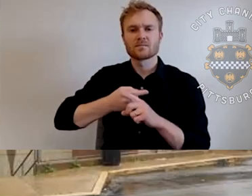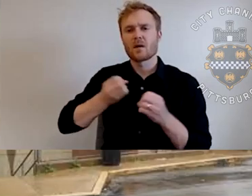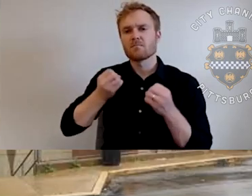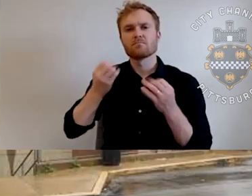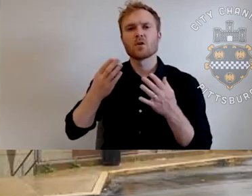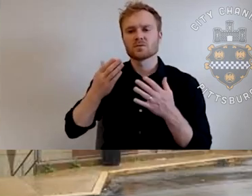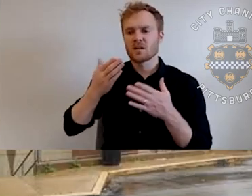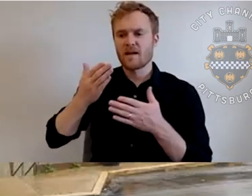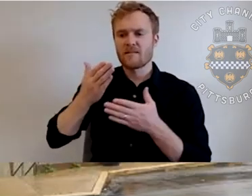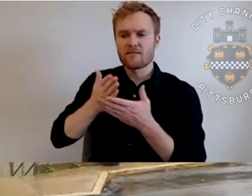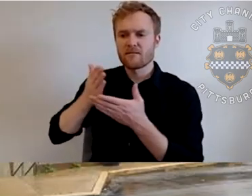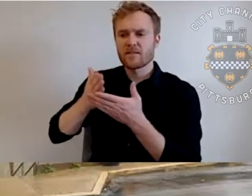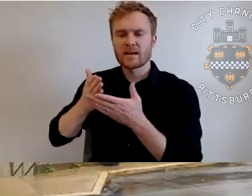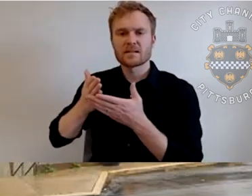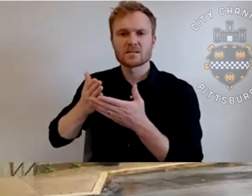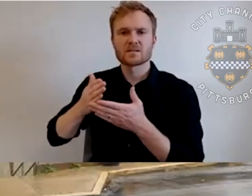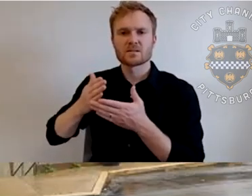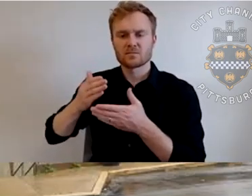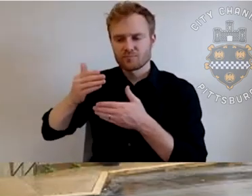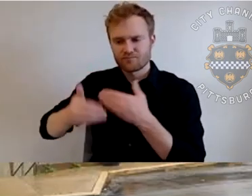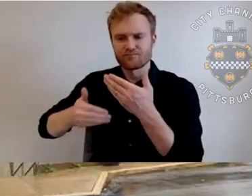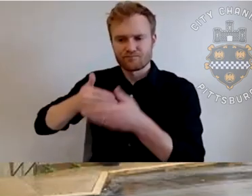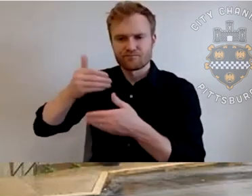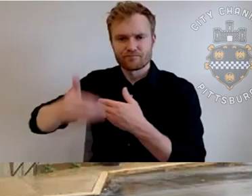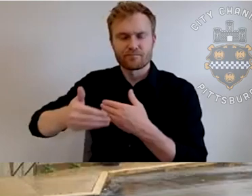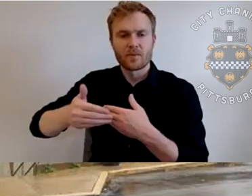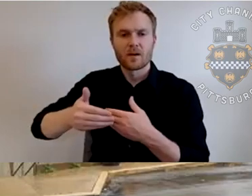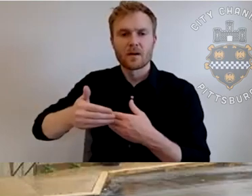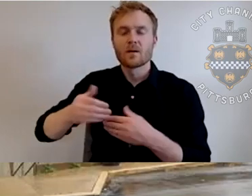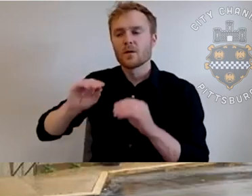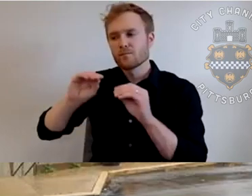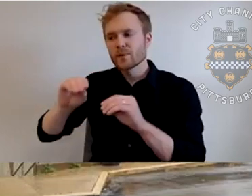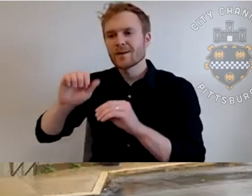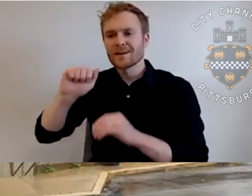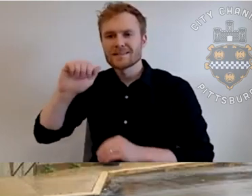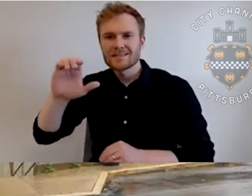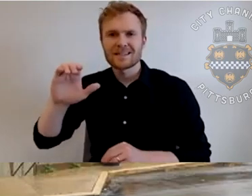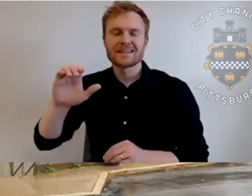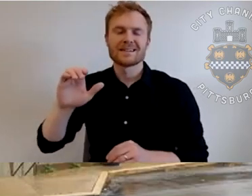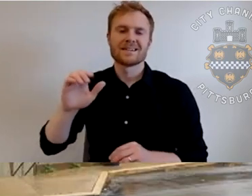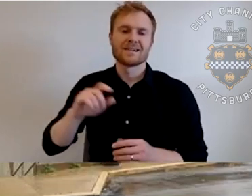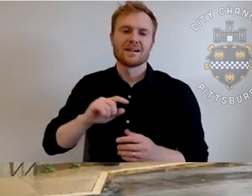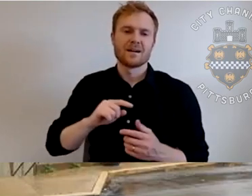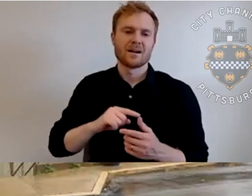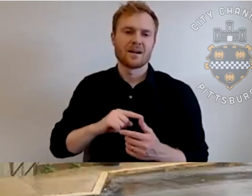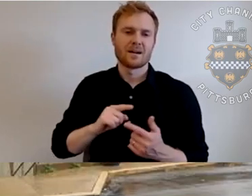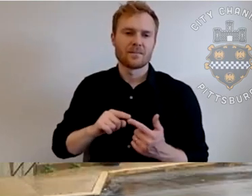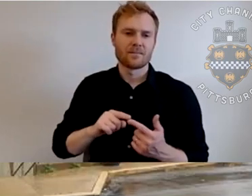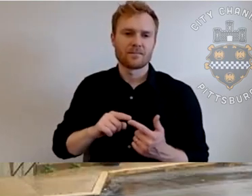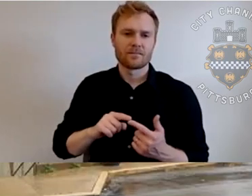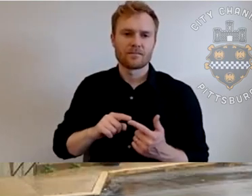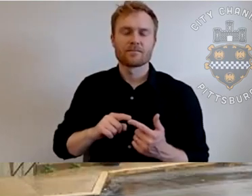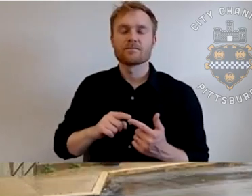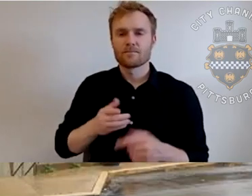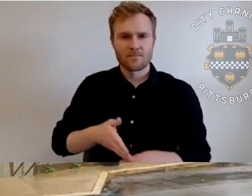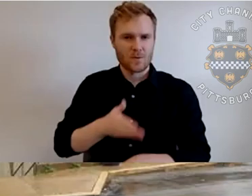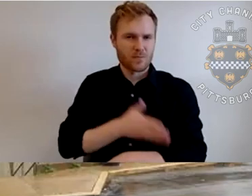spoke about before. Um, so we did put air conditioning in the building to make it more habitable. Um, we did have improved aesthetics